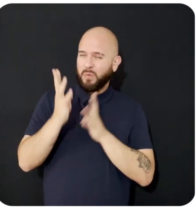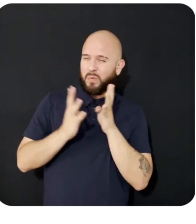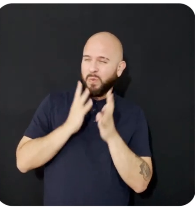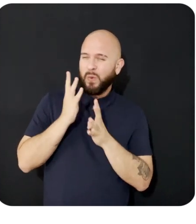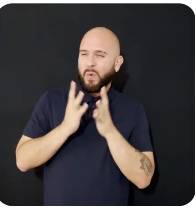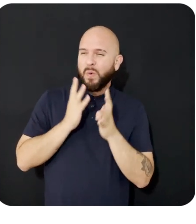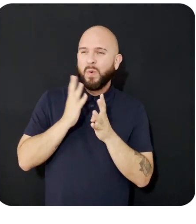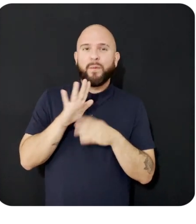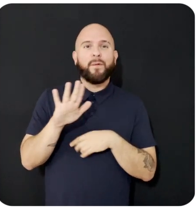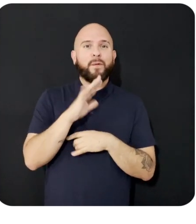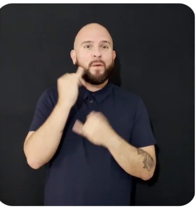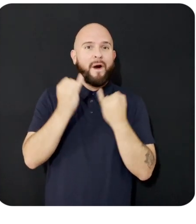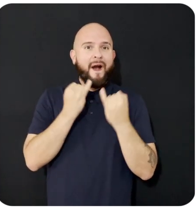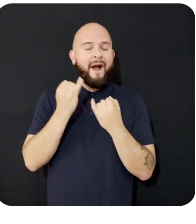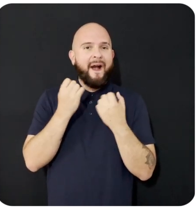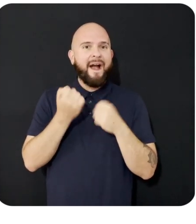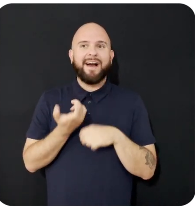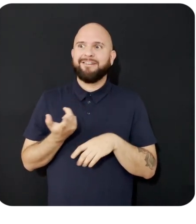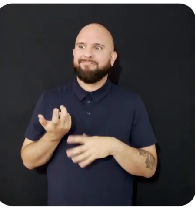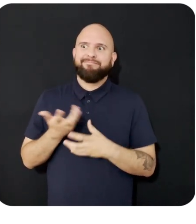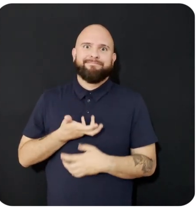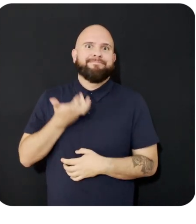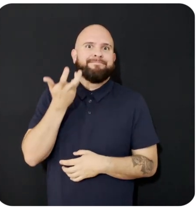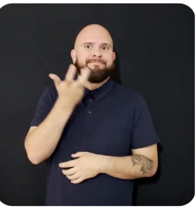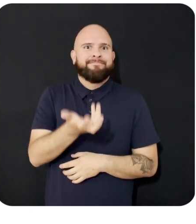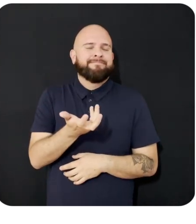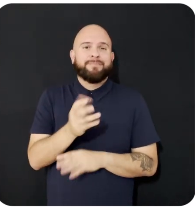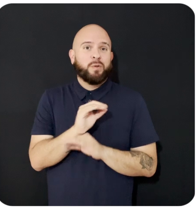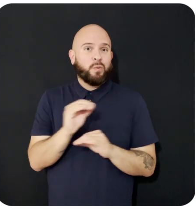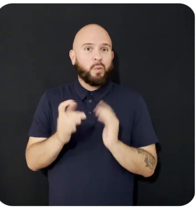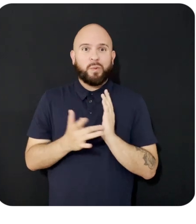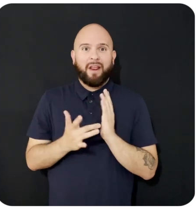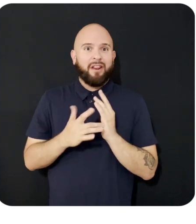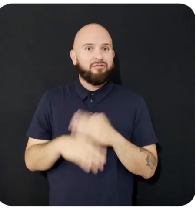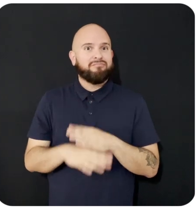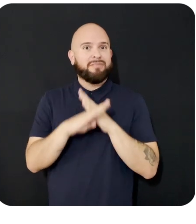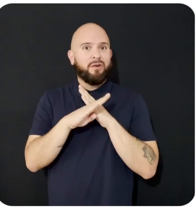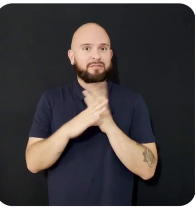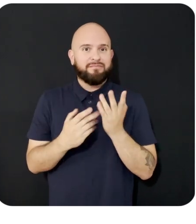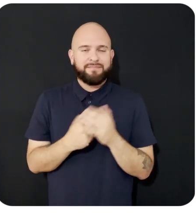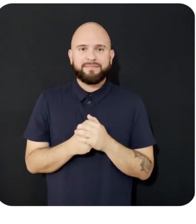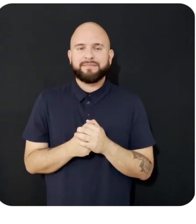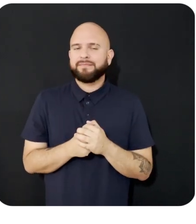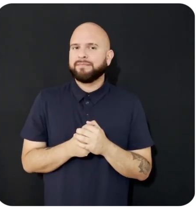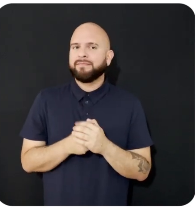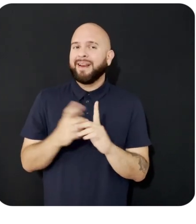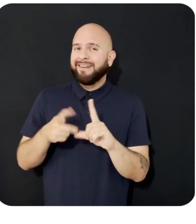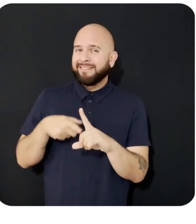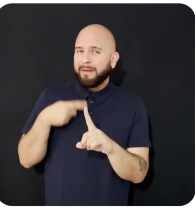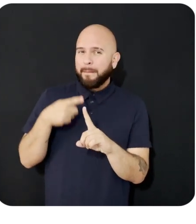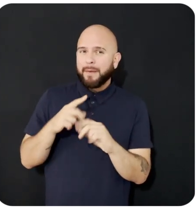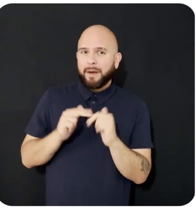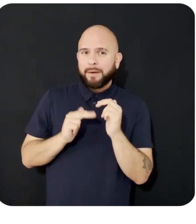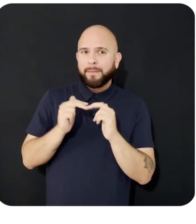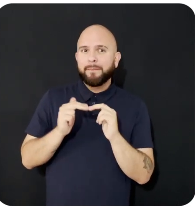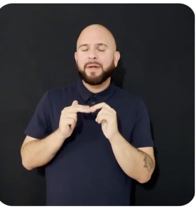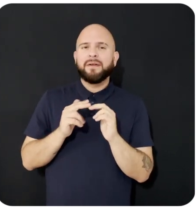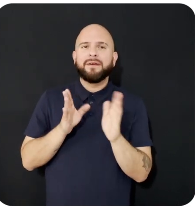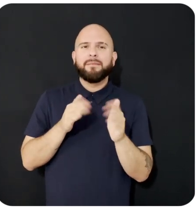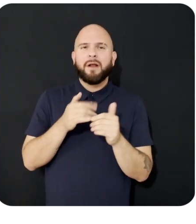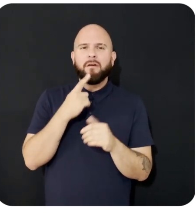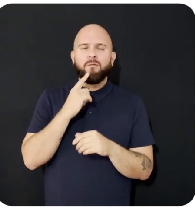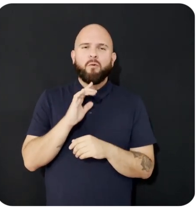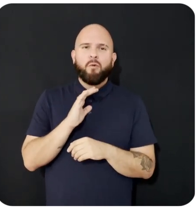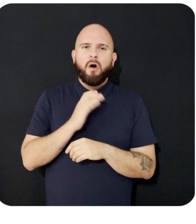without any technical barrier. The main building block for our AI Studio product is